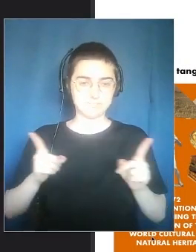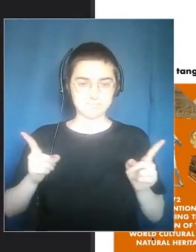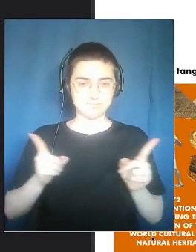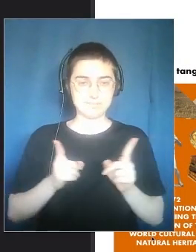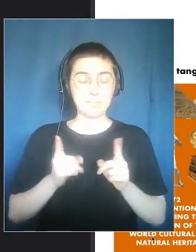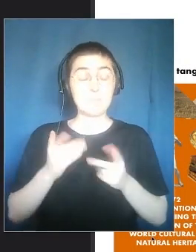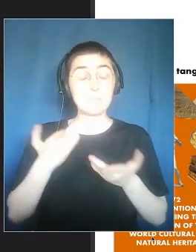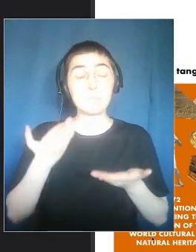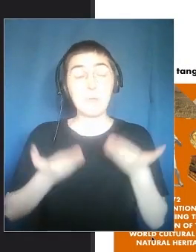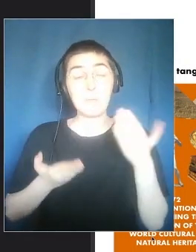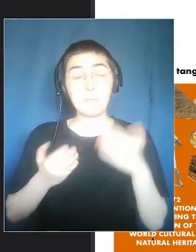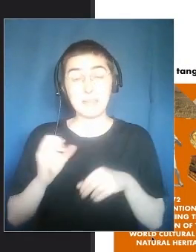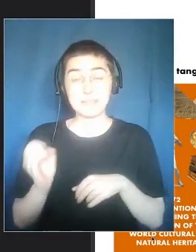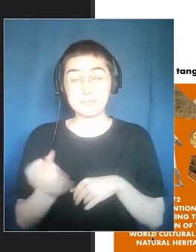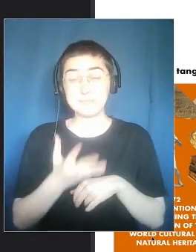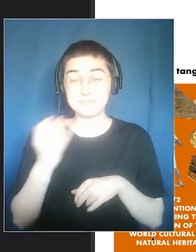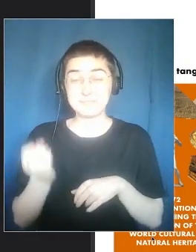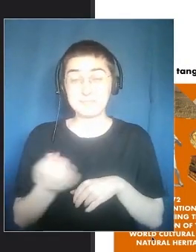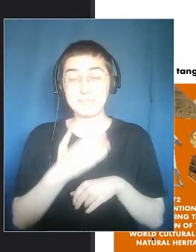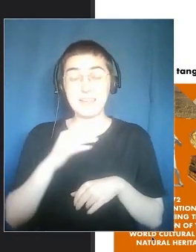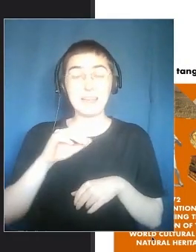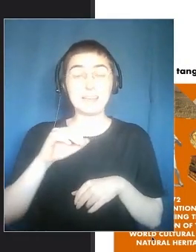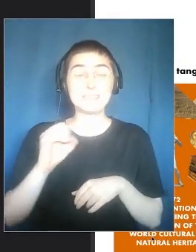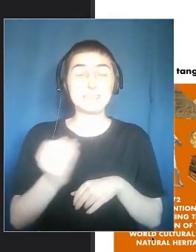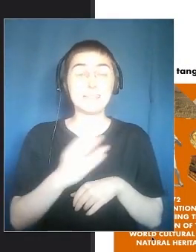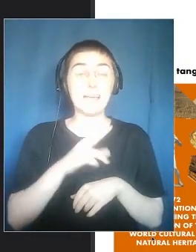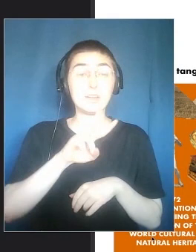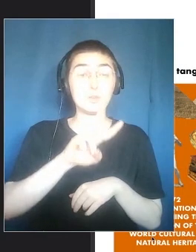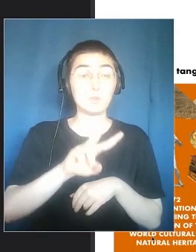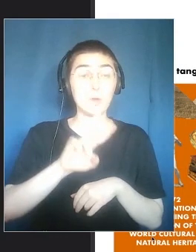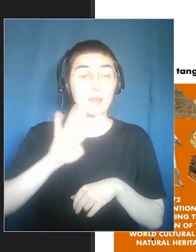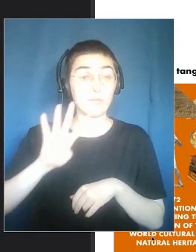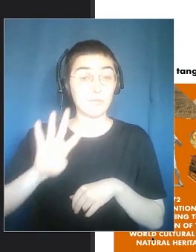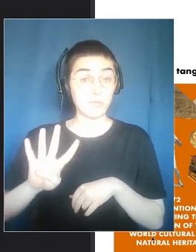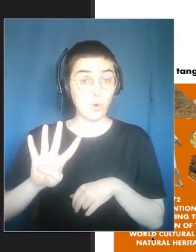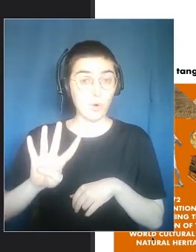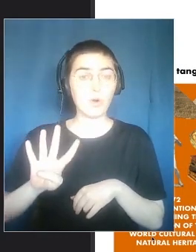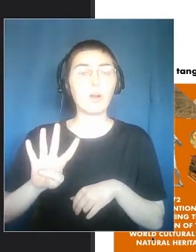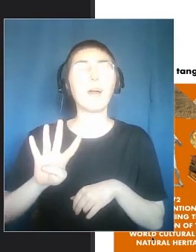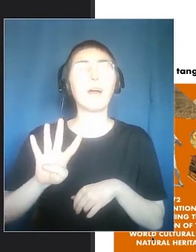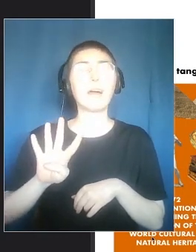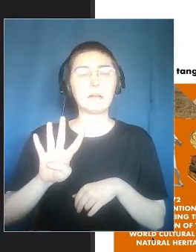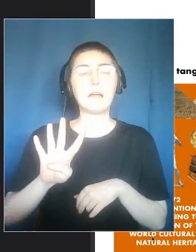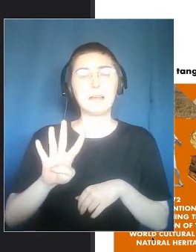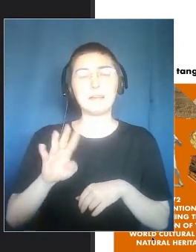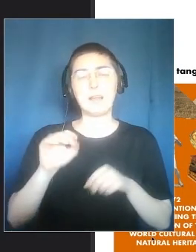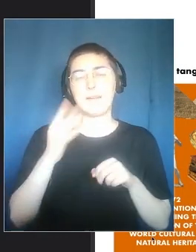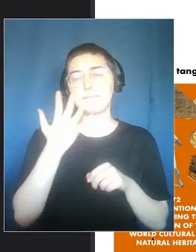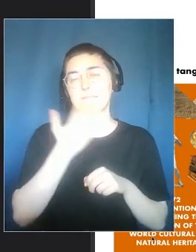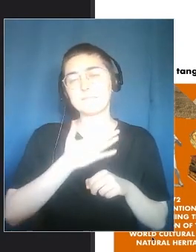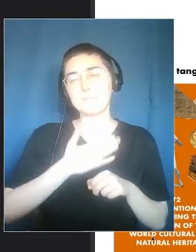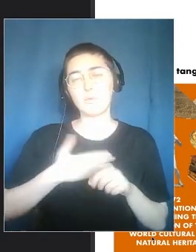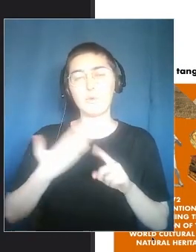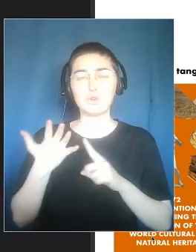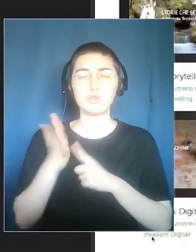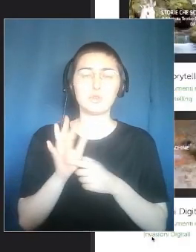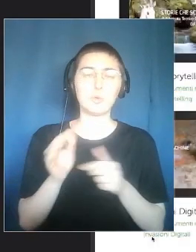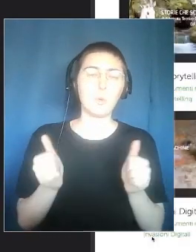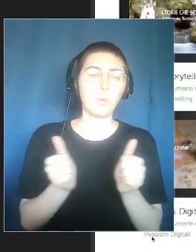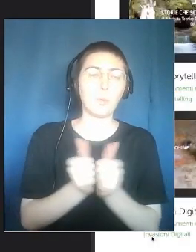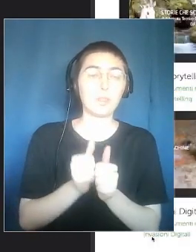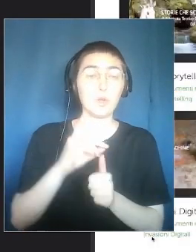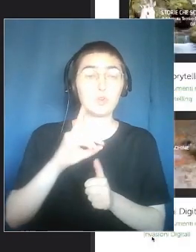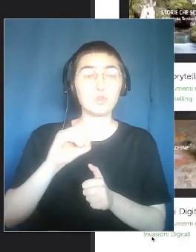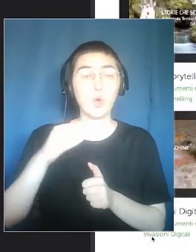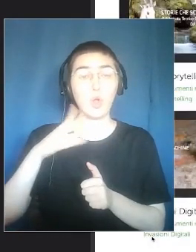take a look. But if you go to slide 24, I would like to show